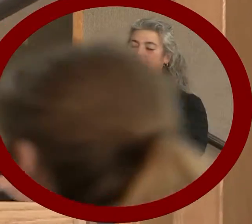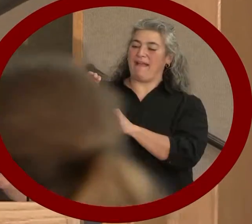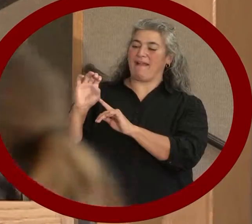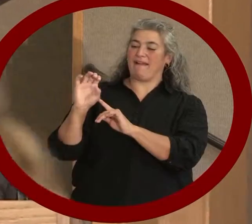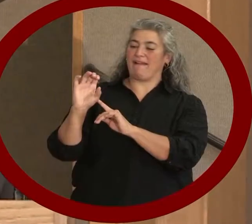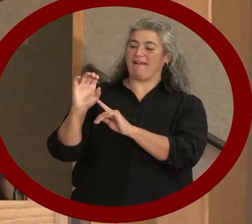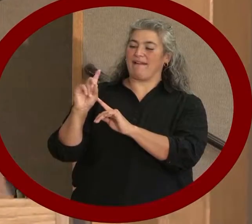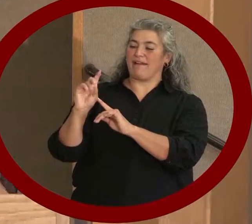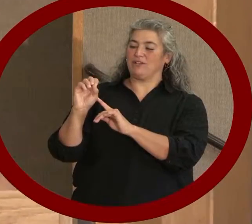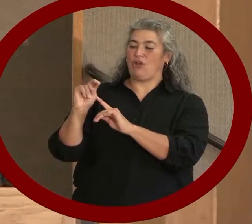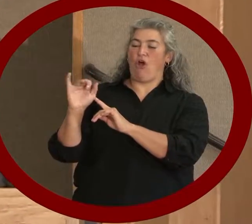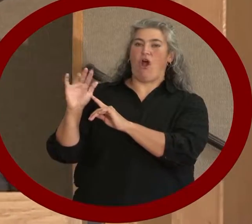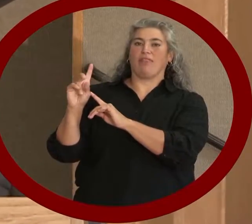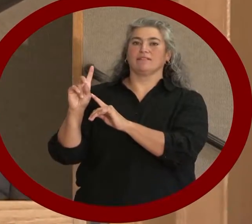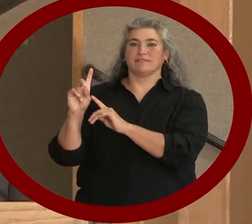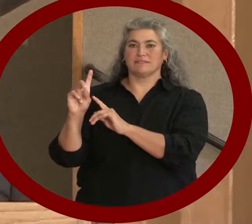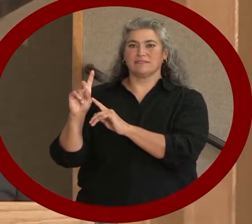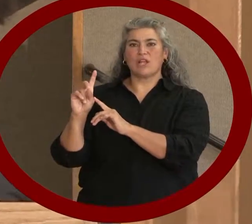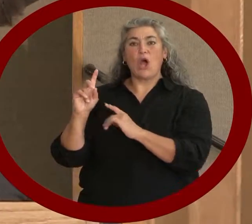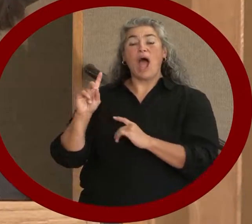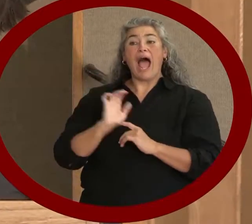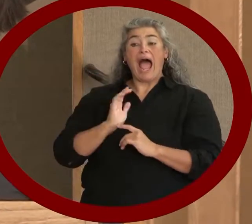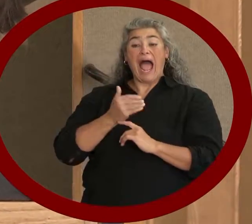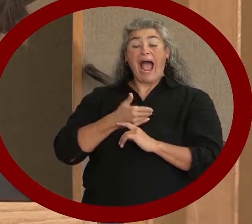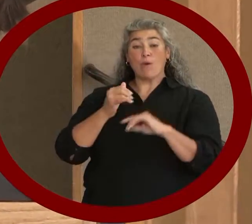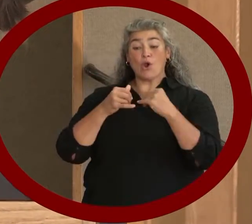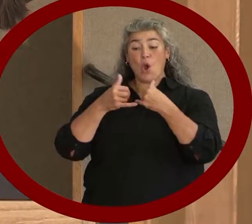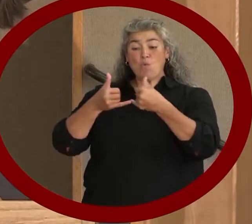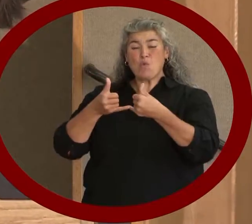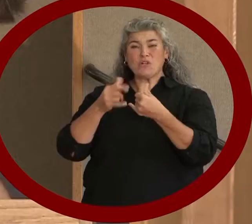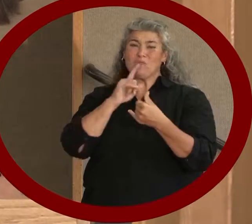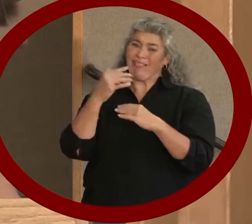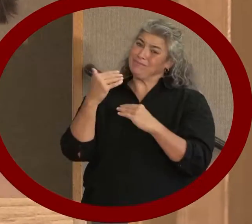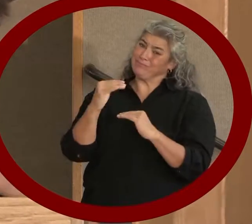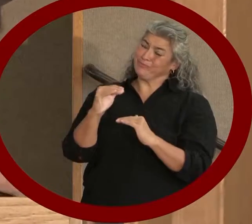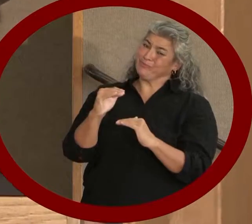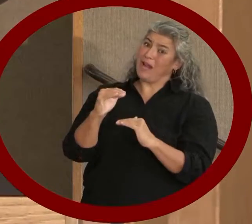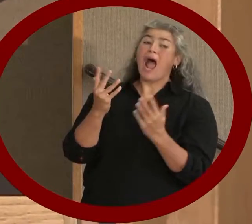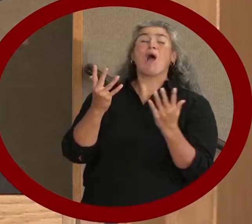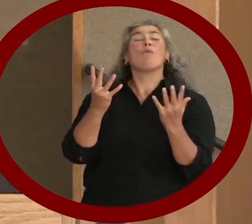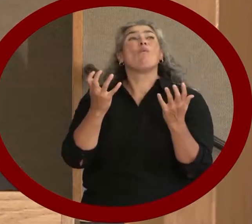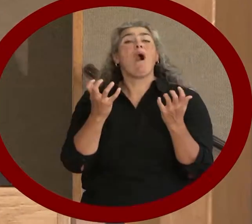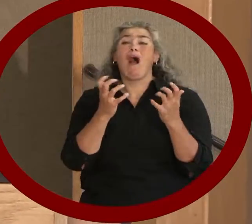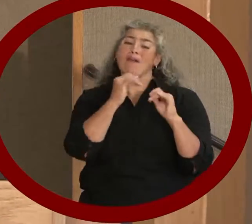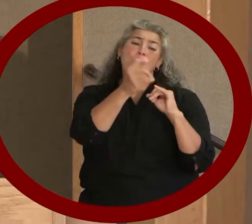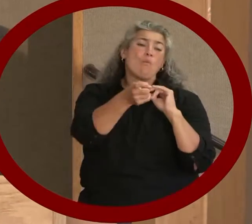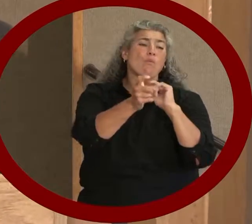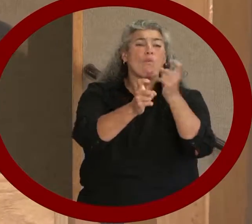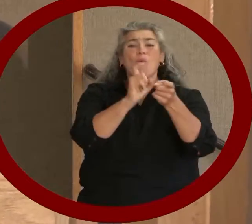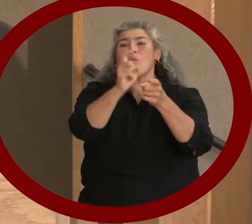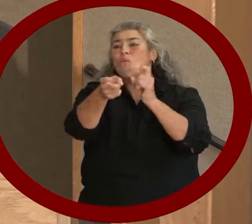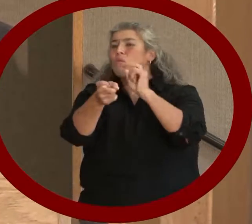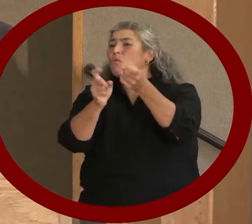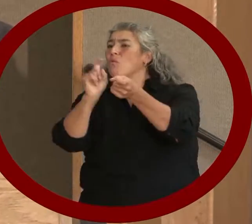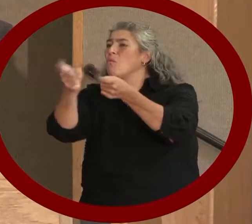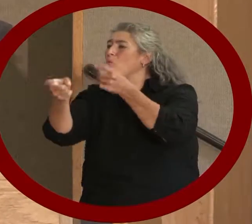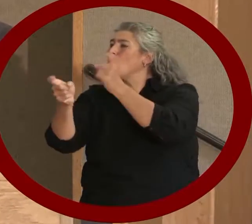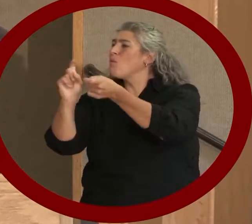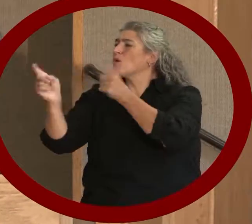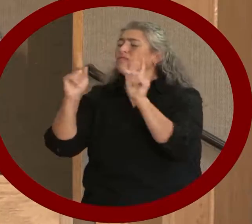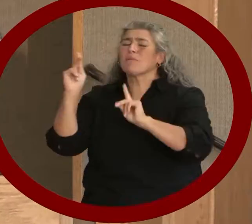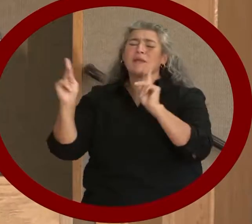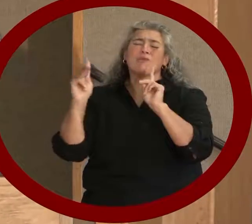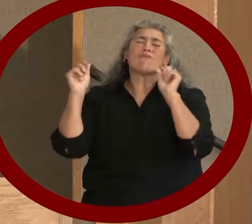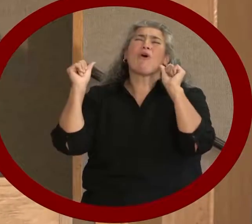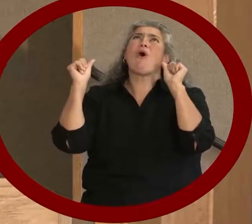we give out, like, a limited number of awards, and I wish that we could have, like, awards for all different sorts of people who do all sorts of different